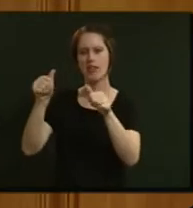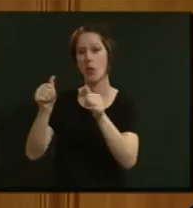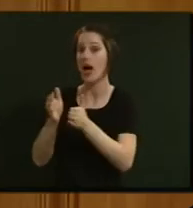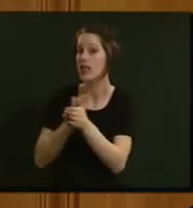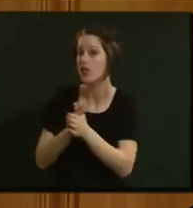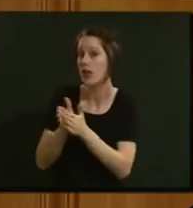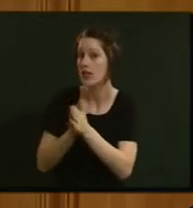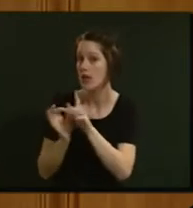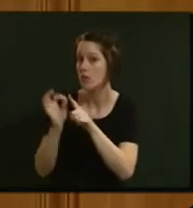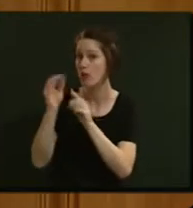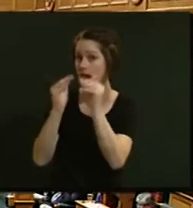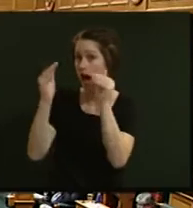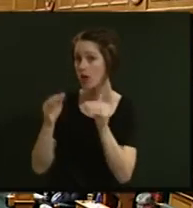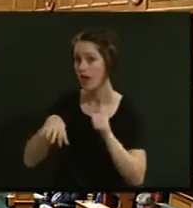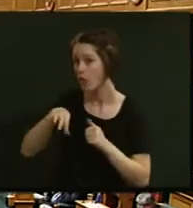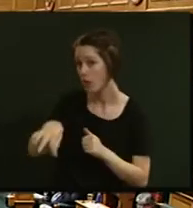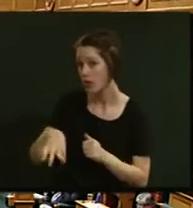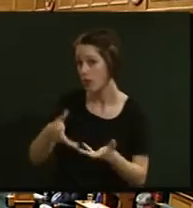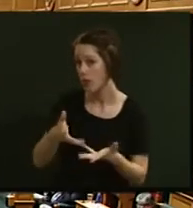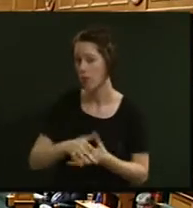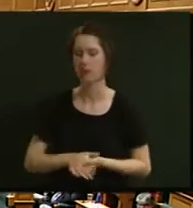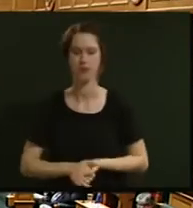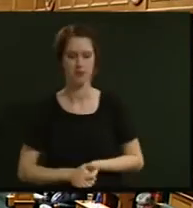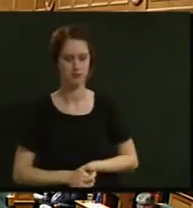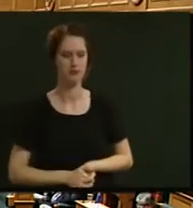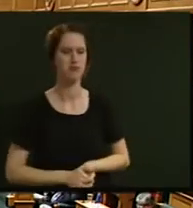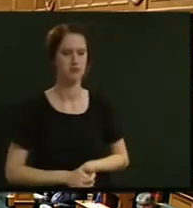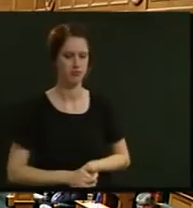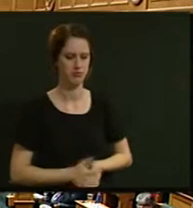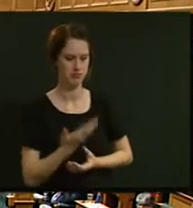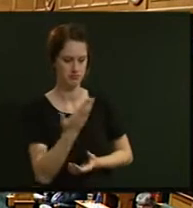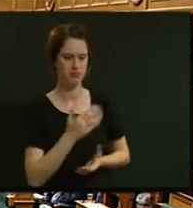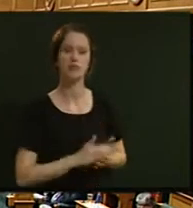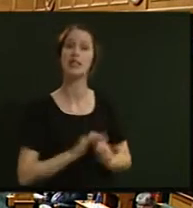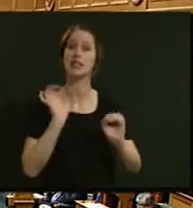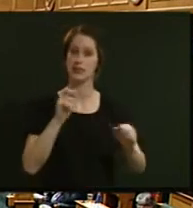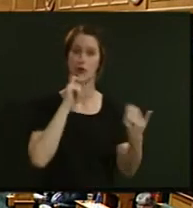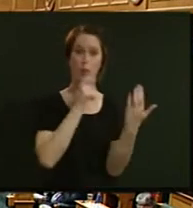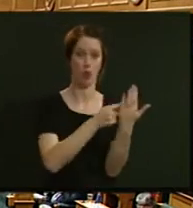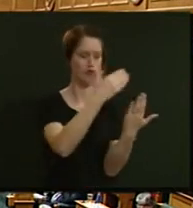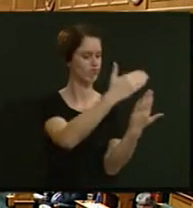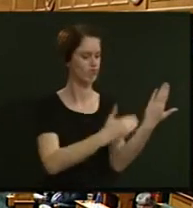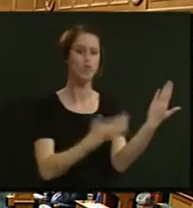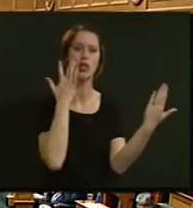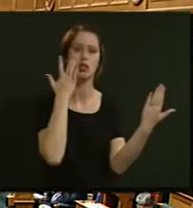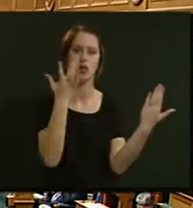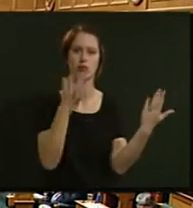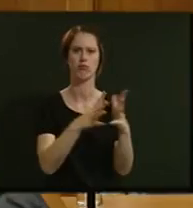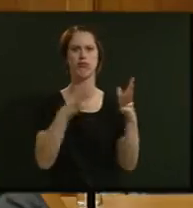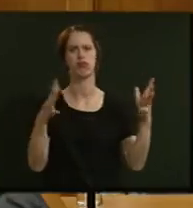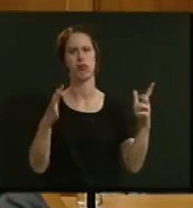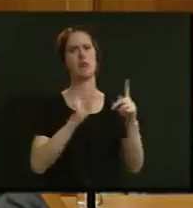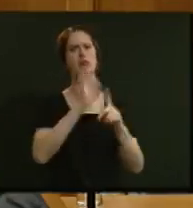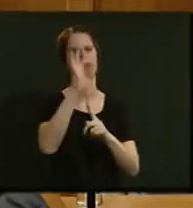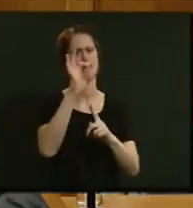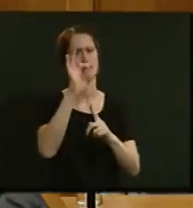improving housing affordability? Mr Speaker, the honourable Dr Nixon. Yes, the report does highlight the dramatic improvement